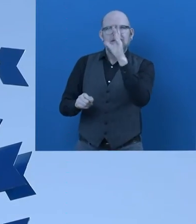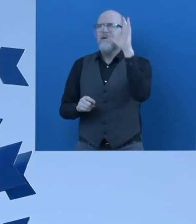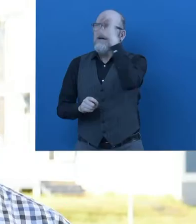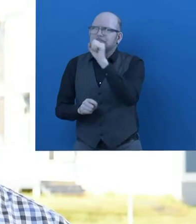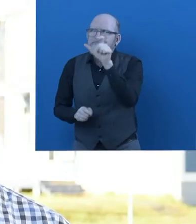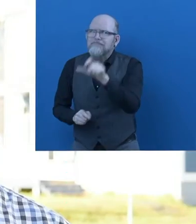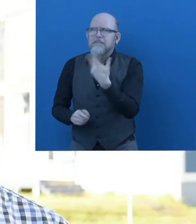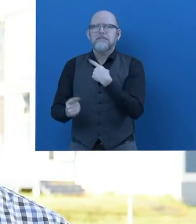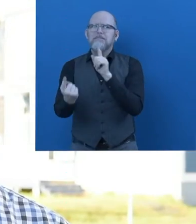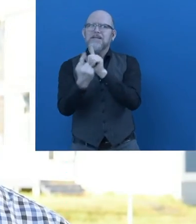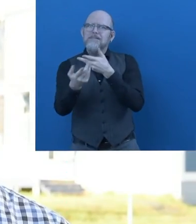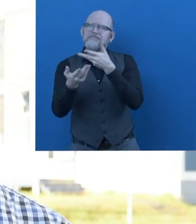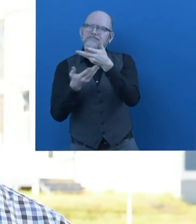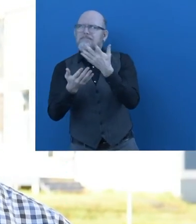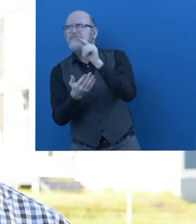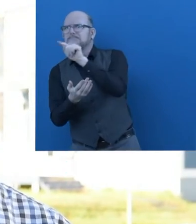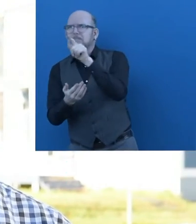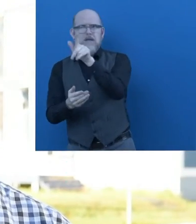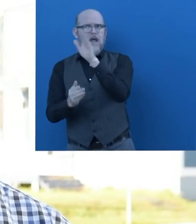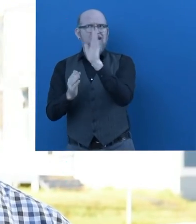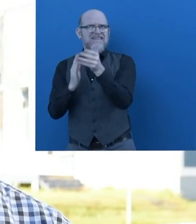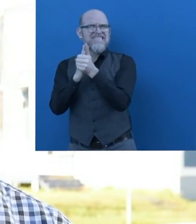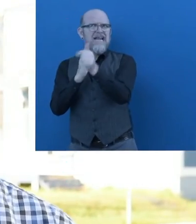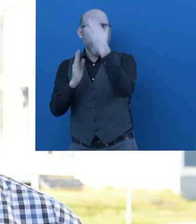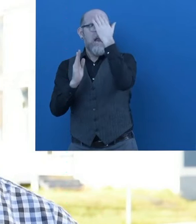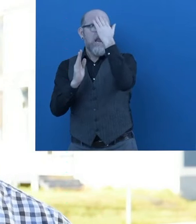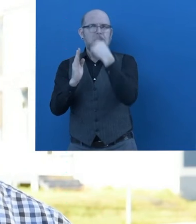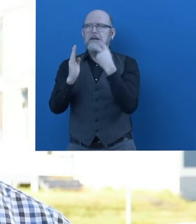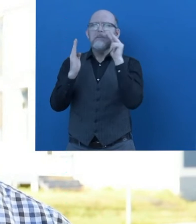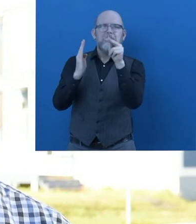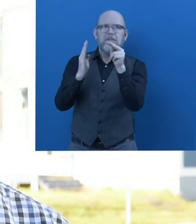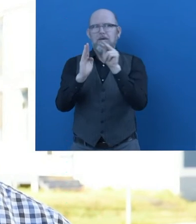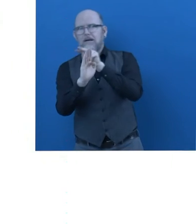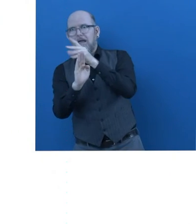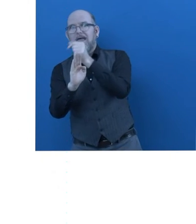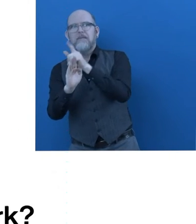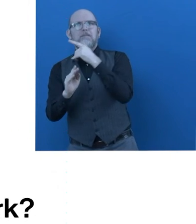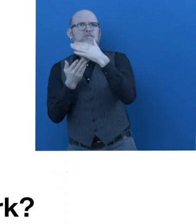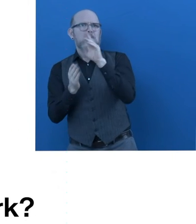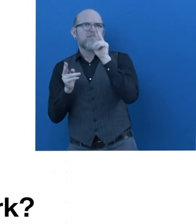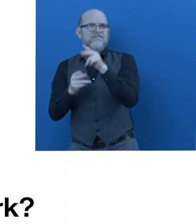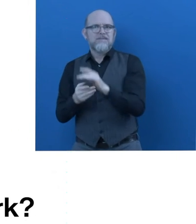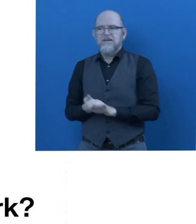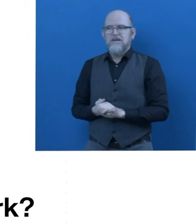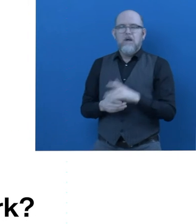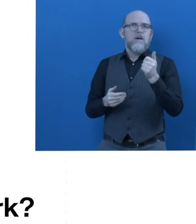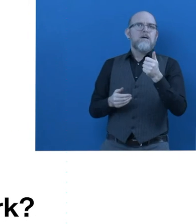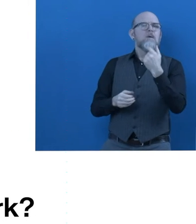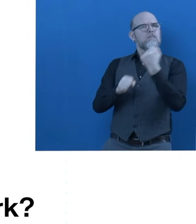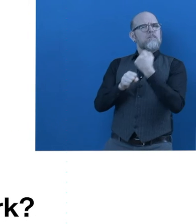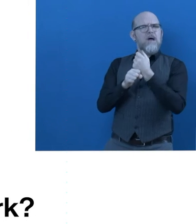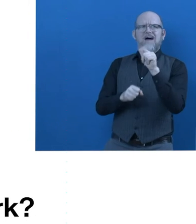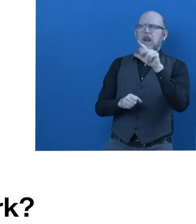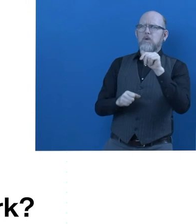Es sobre el saber de los habilidos de habilidades y los reales que tienen hay que no se normalmente. How does Avalon Employment